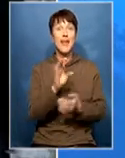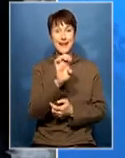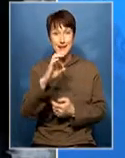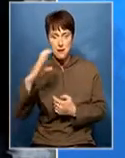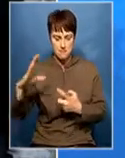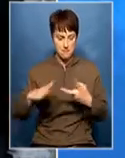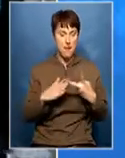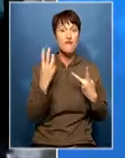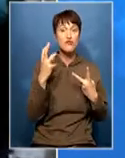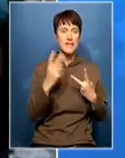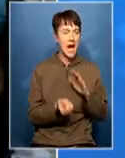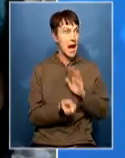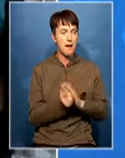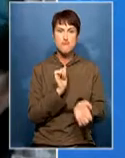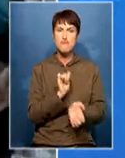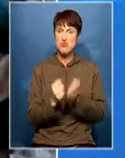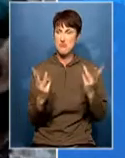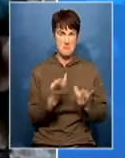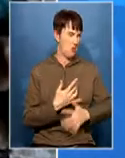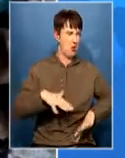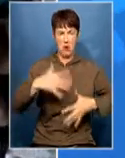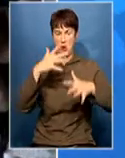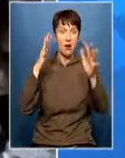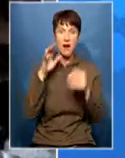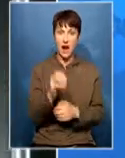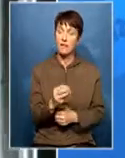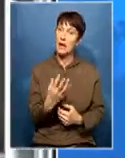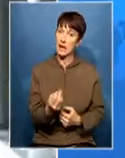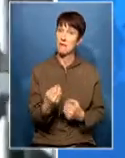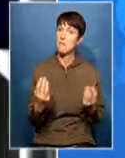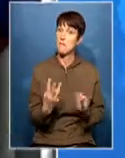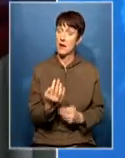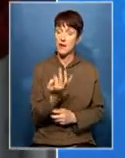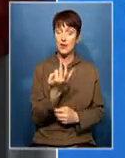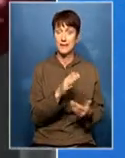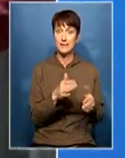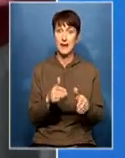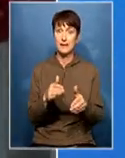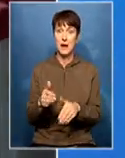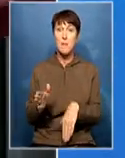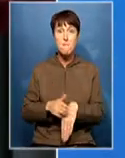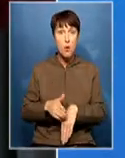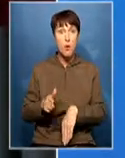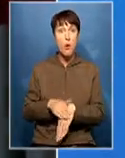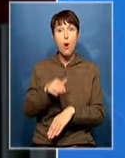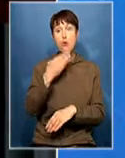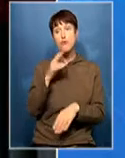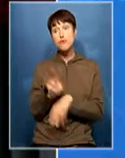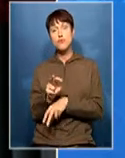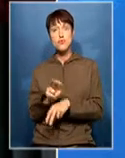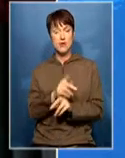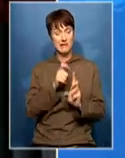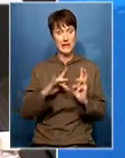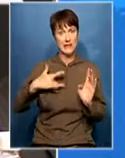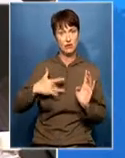Cape and the Free State. Three people died, and many more, including borders, were injured. Our gang strategy